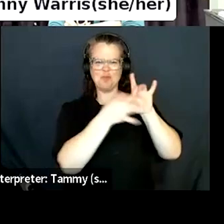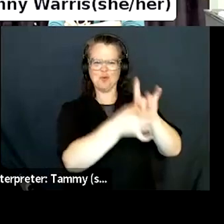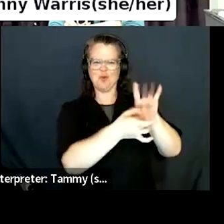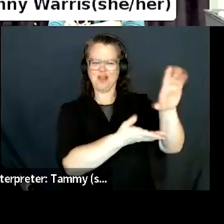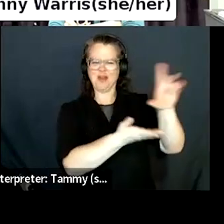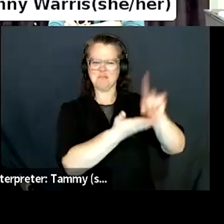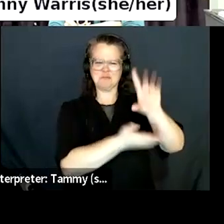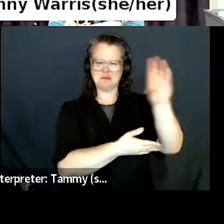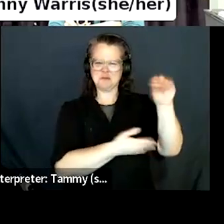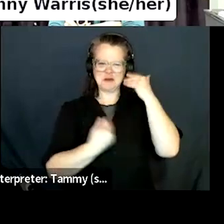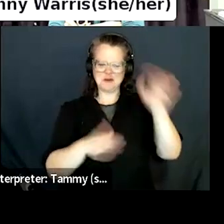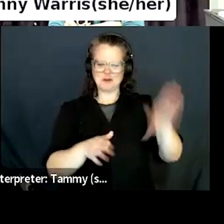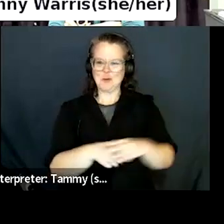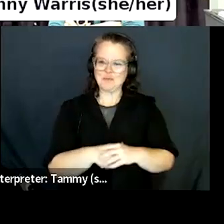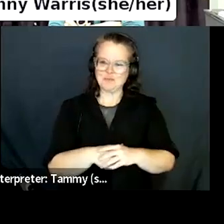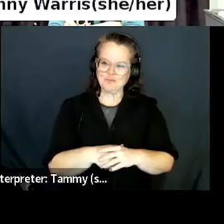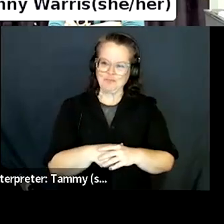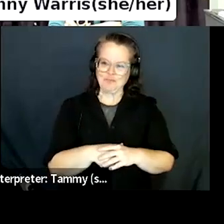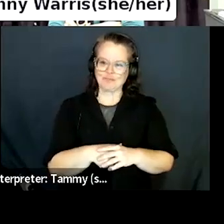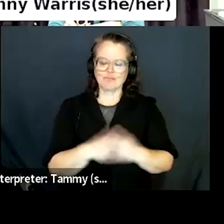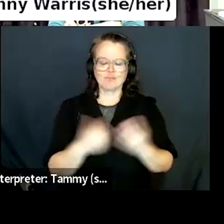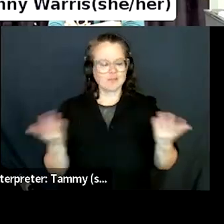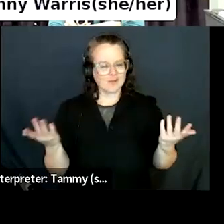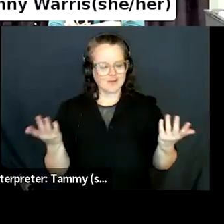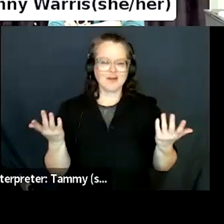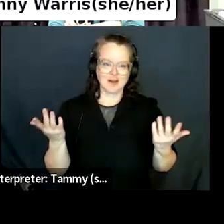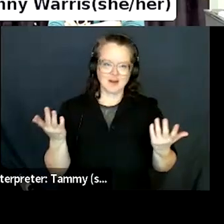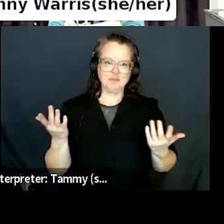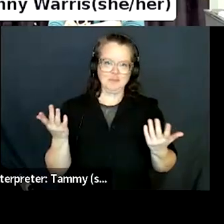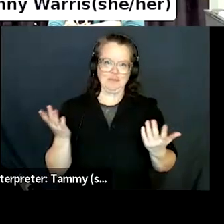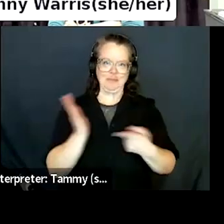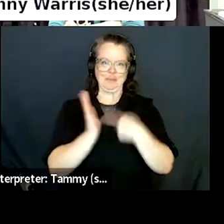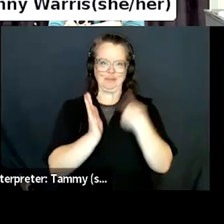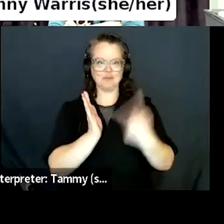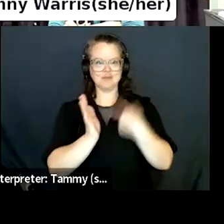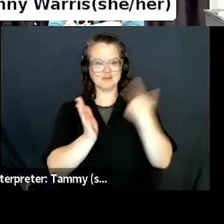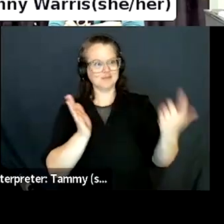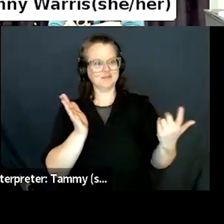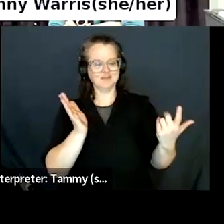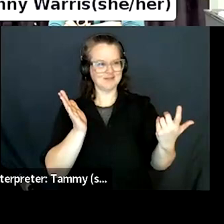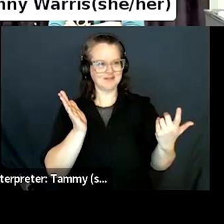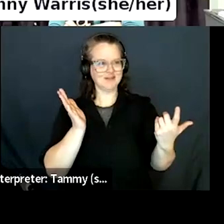returns handled. Why is that not in a bookseller tab on every website?